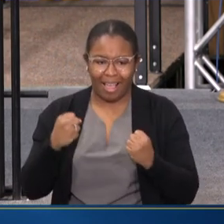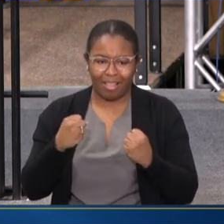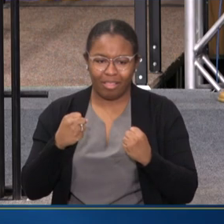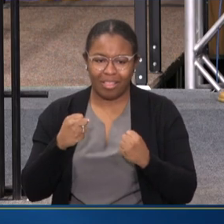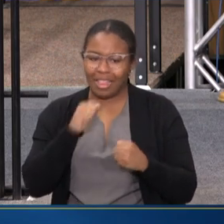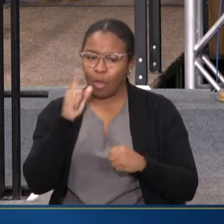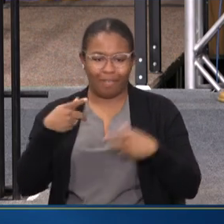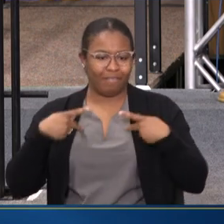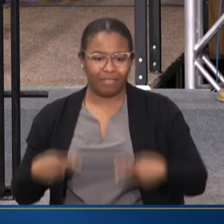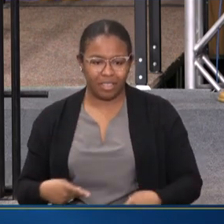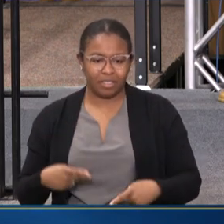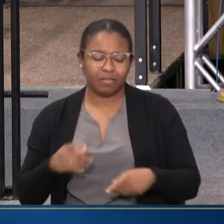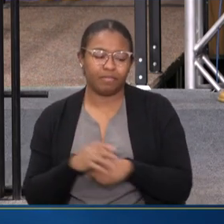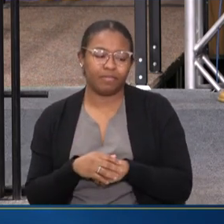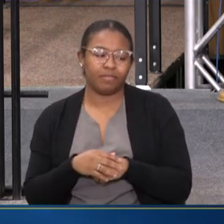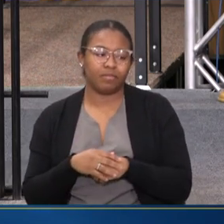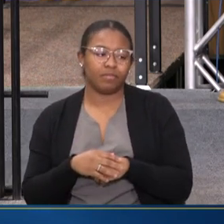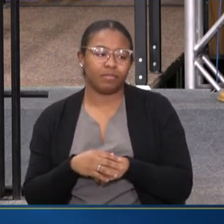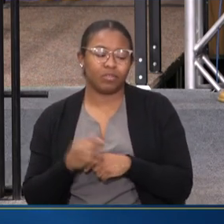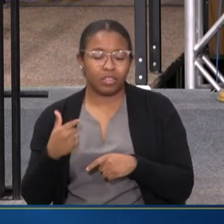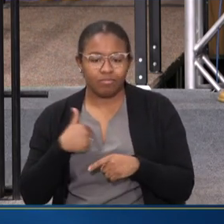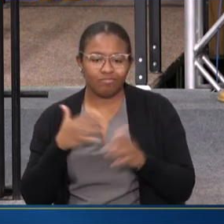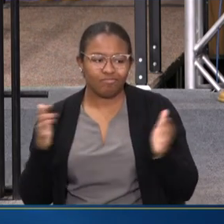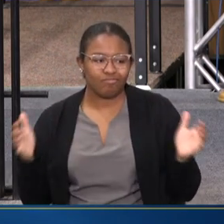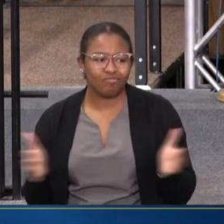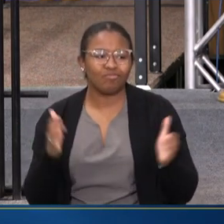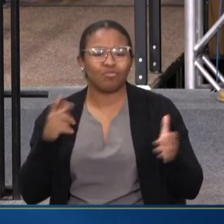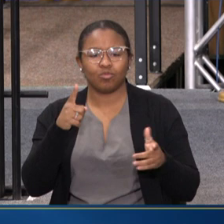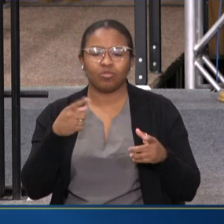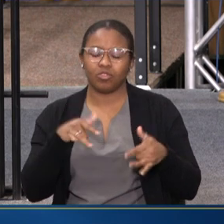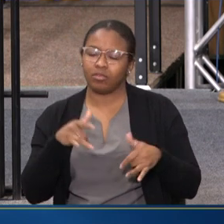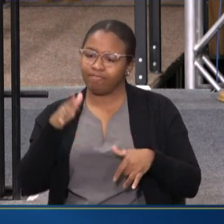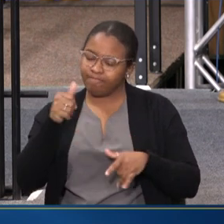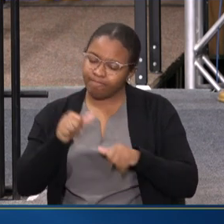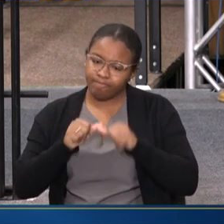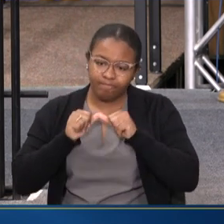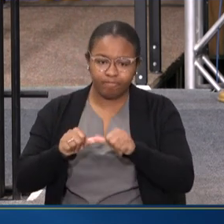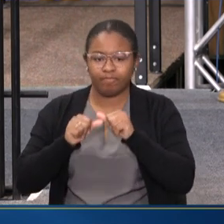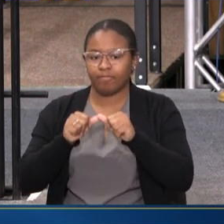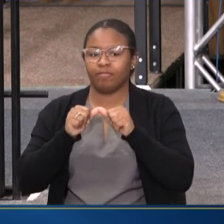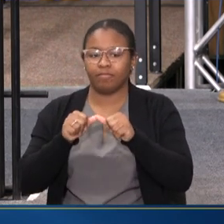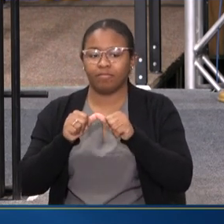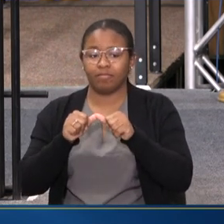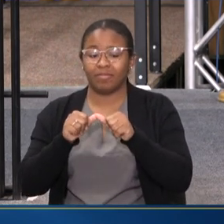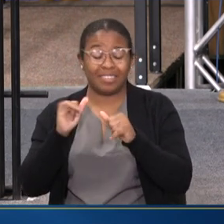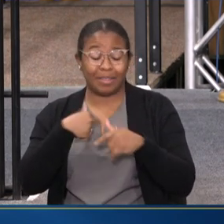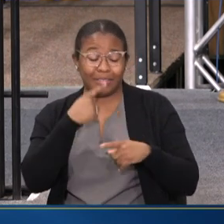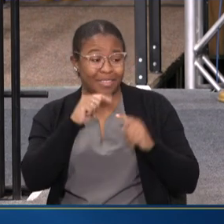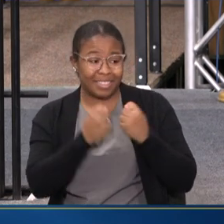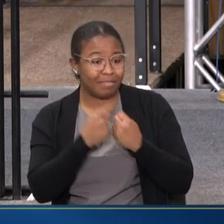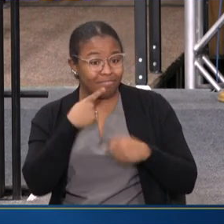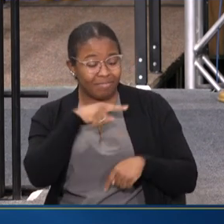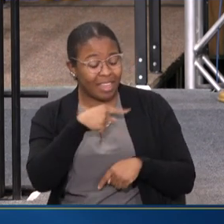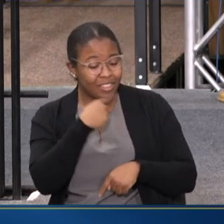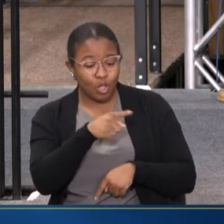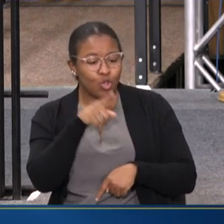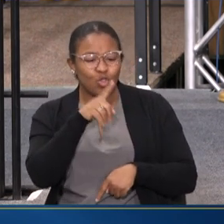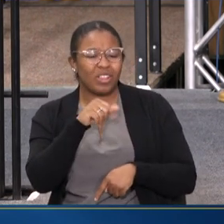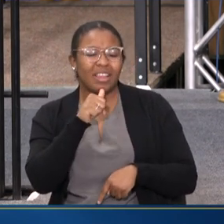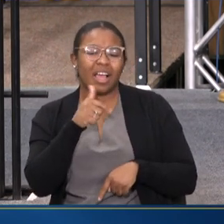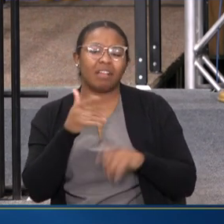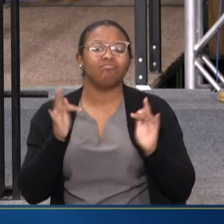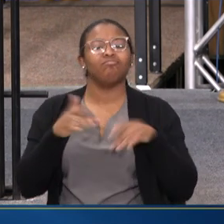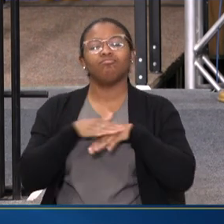I ENCOURAGE YOU TO JUST BULDOZE. OR AS I TELL MY TEAM HERE, NEVER DO MILD.